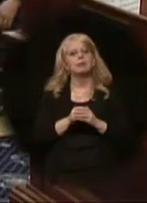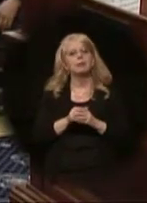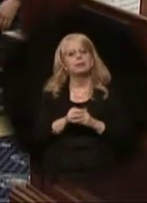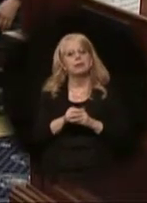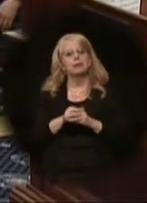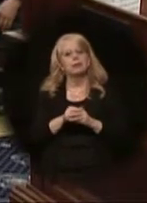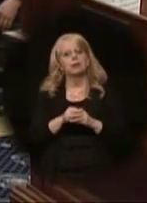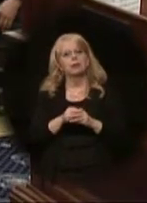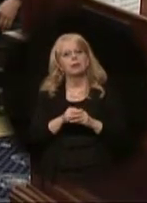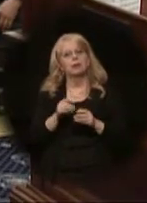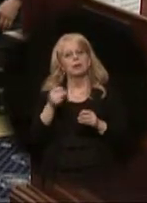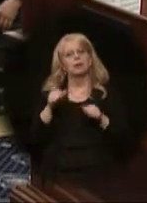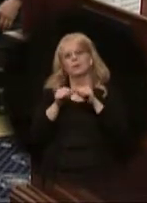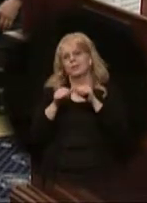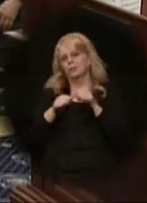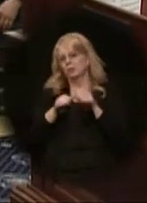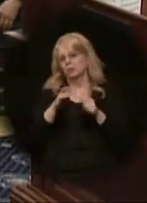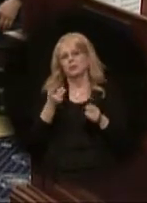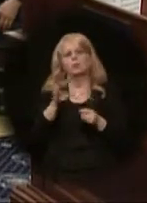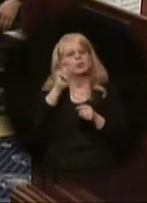I'm going to keep you around, Senator Coghill.